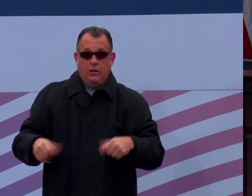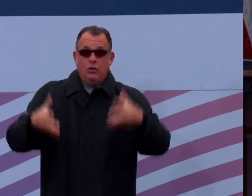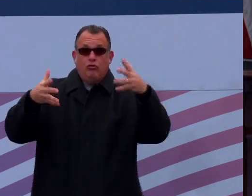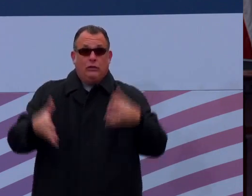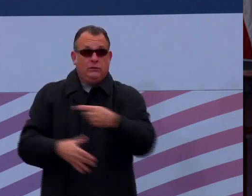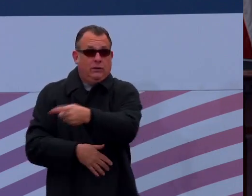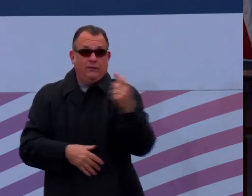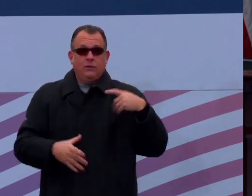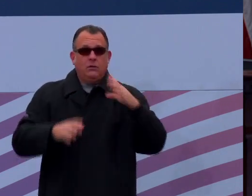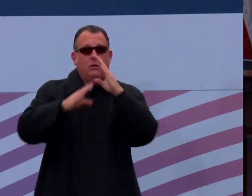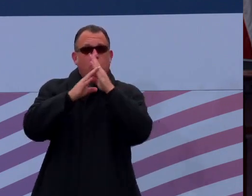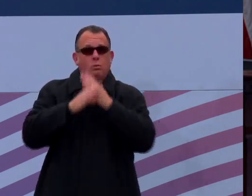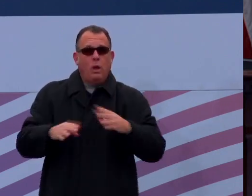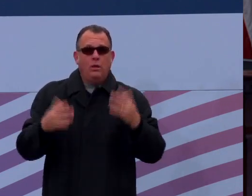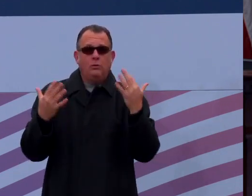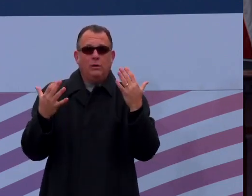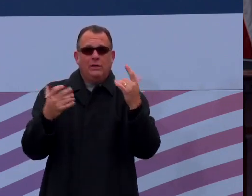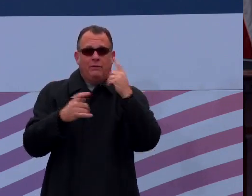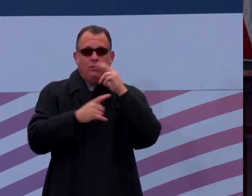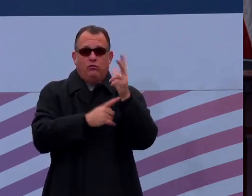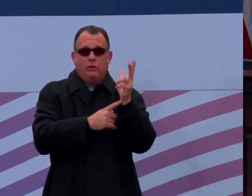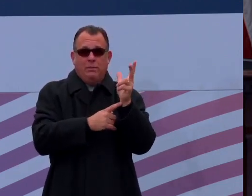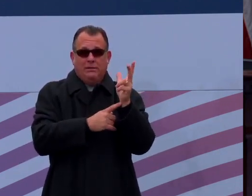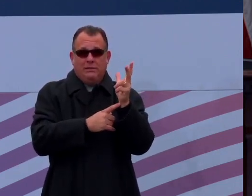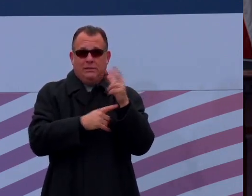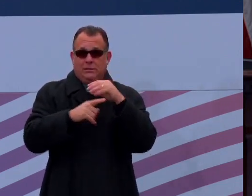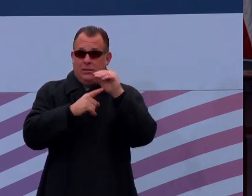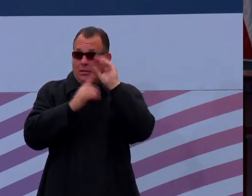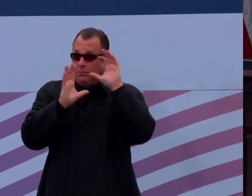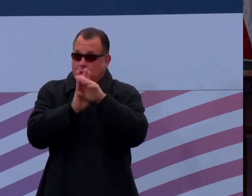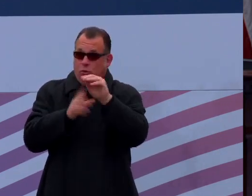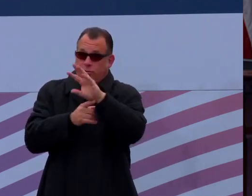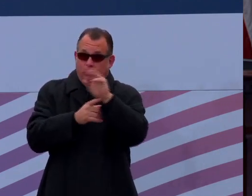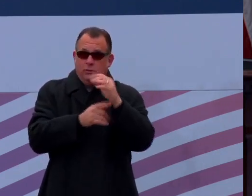for those few minutes. Your cooperation is appreciated.